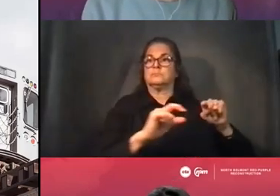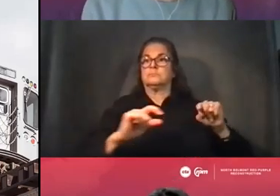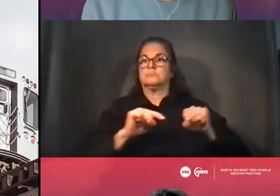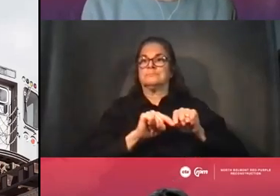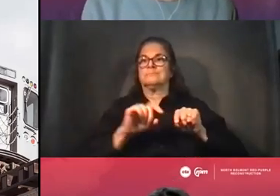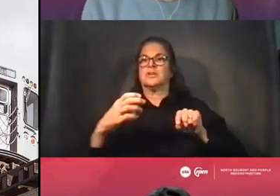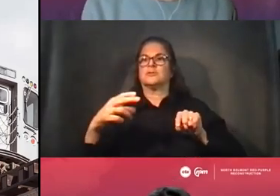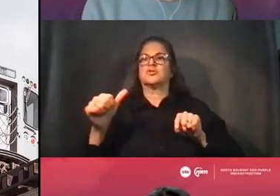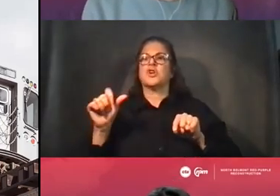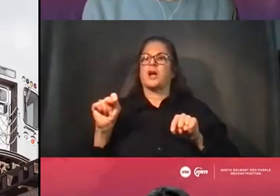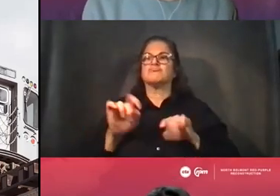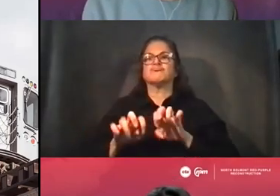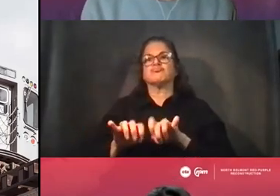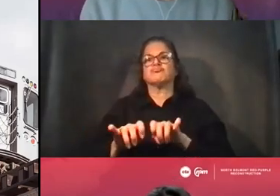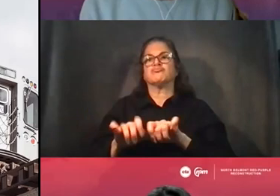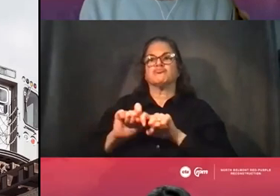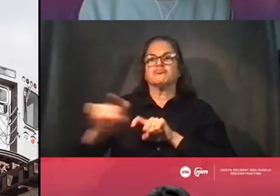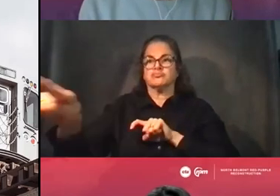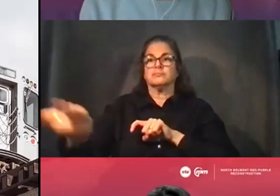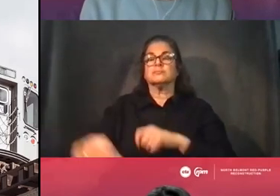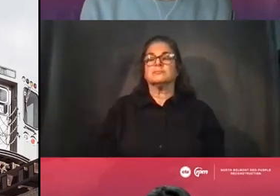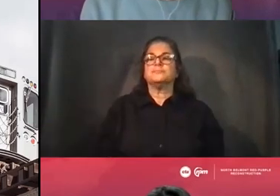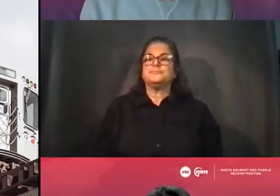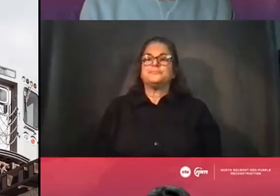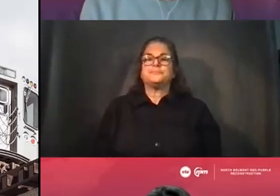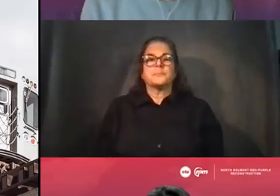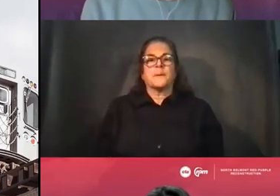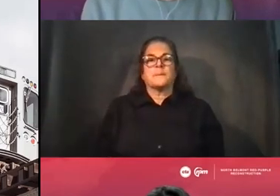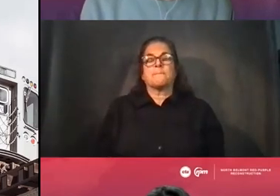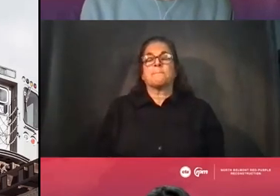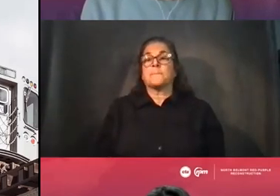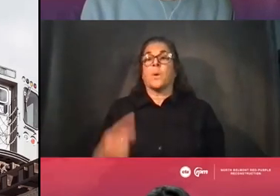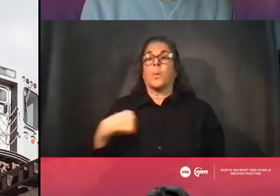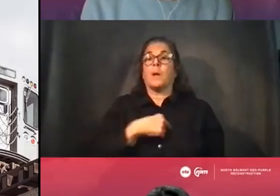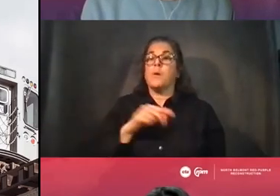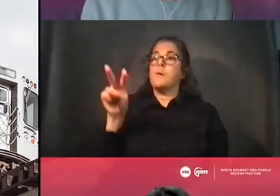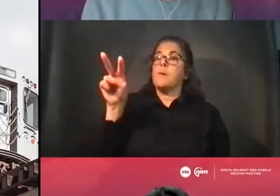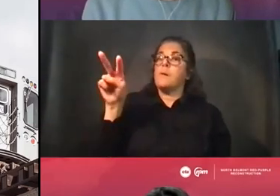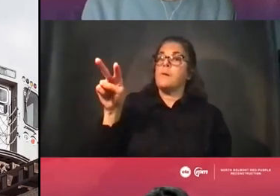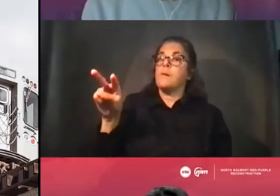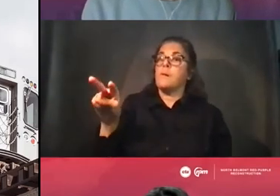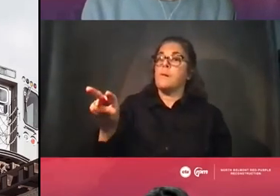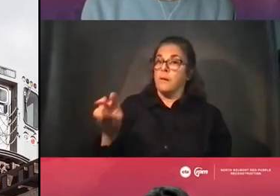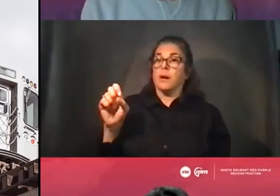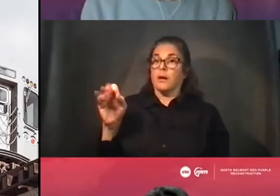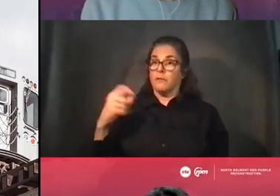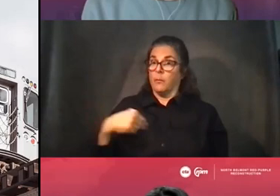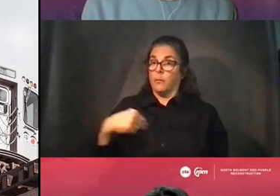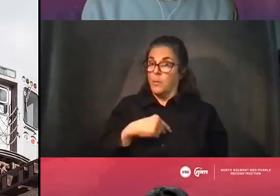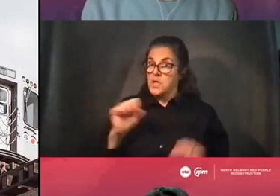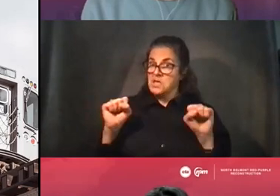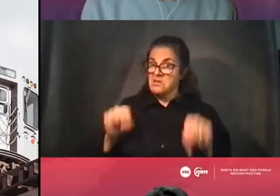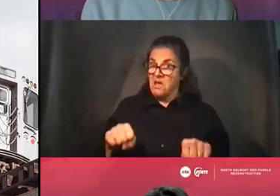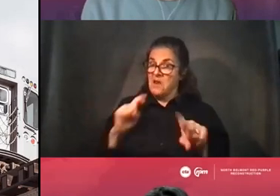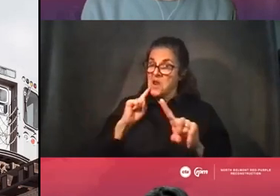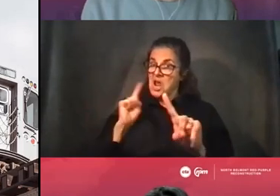put in questions through the chat. We'll be going through those and the questions that we can answer, we will be addressing those